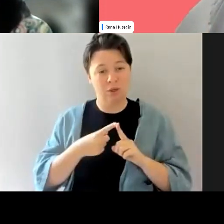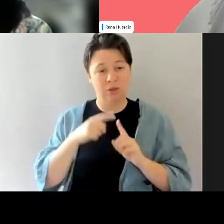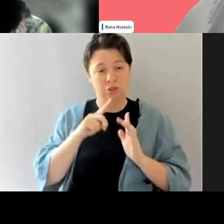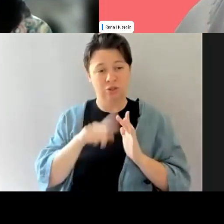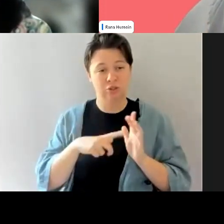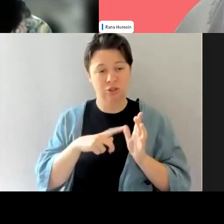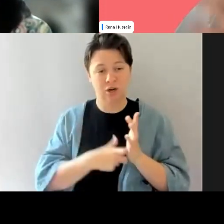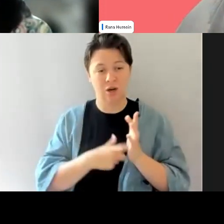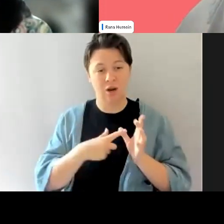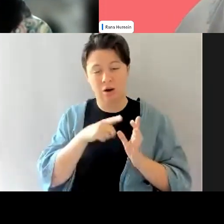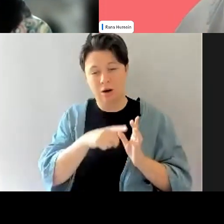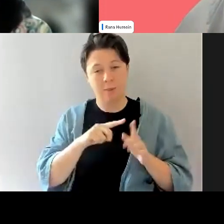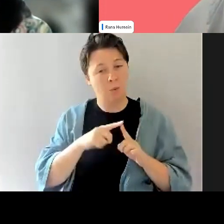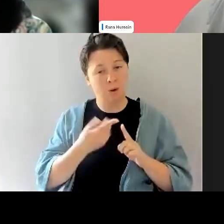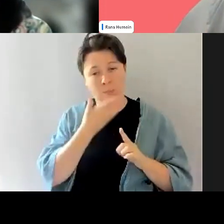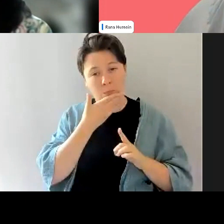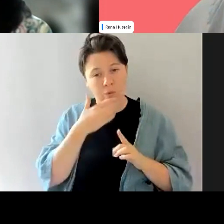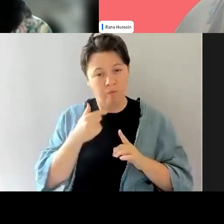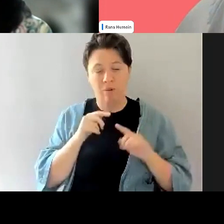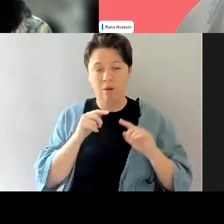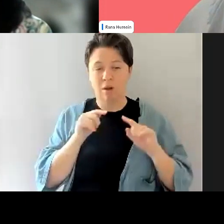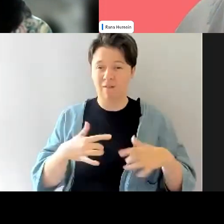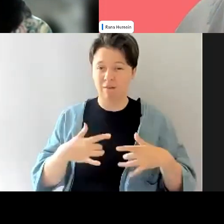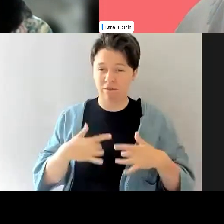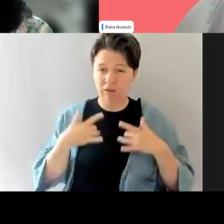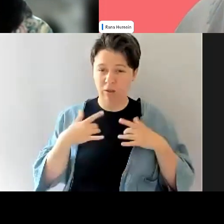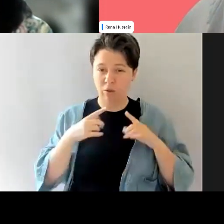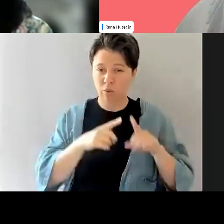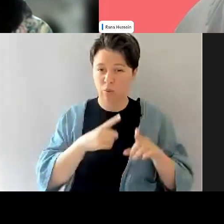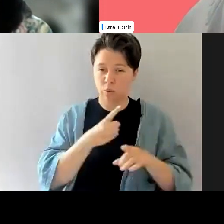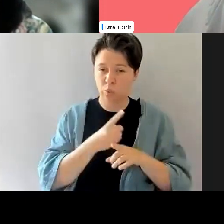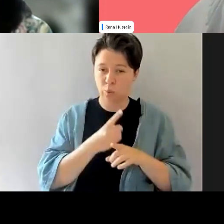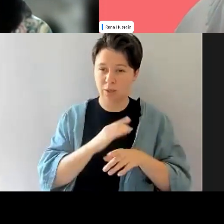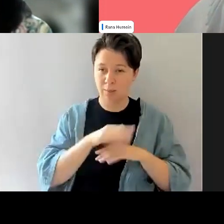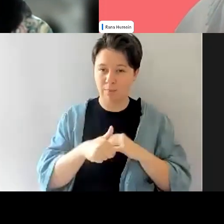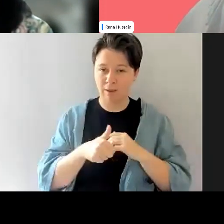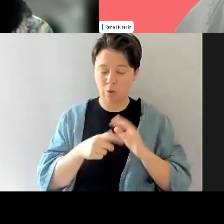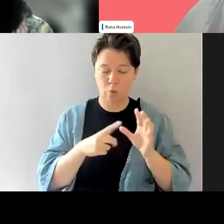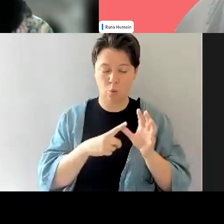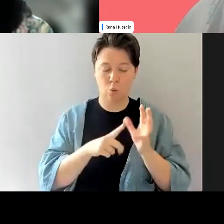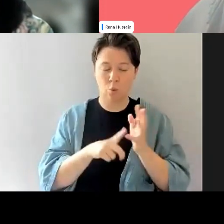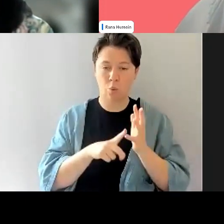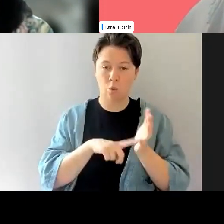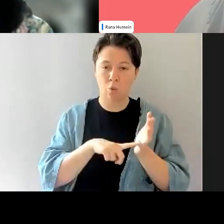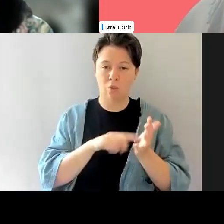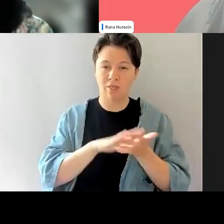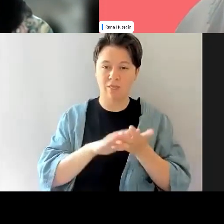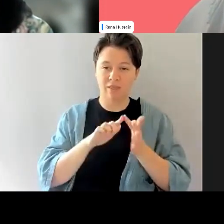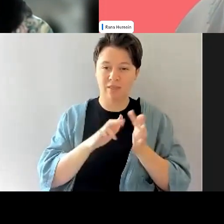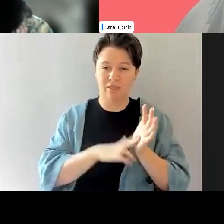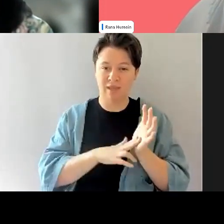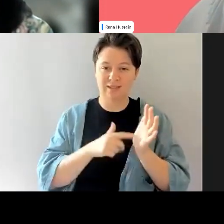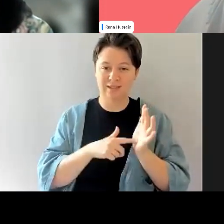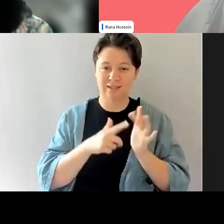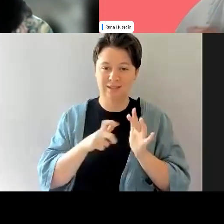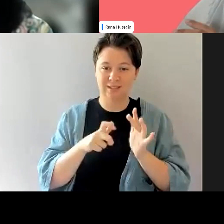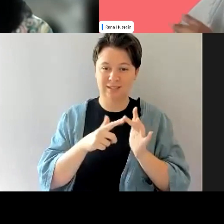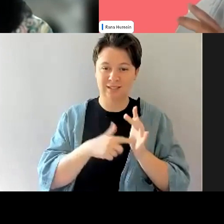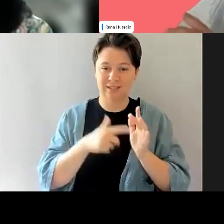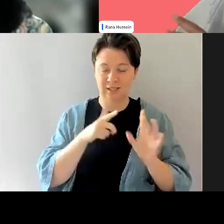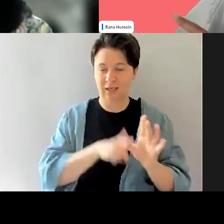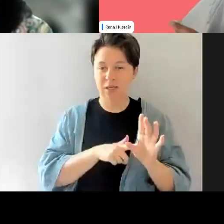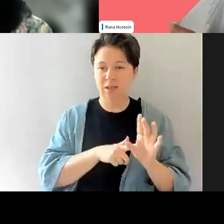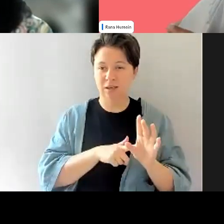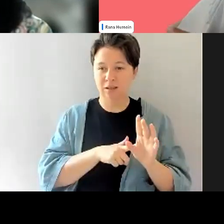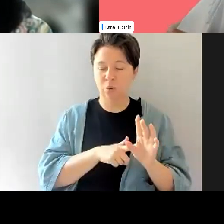Like what I feel like you're talking about there is, is authenticity and, and if, and to